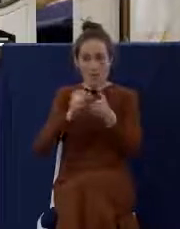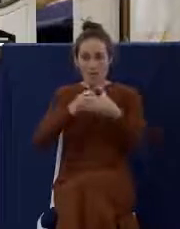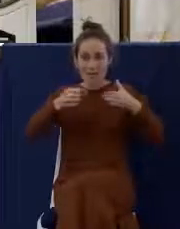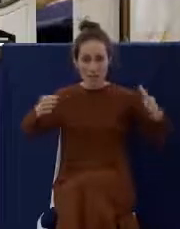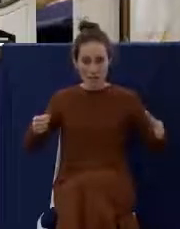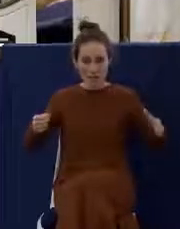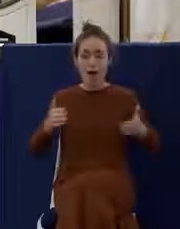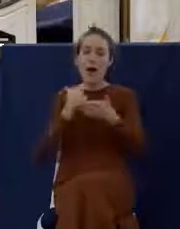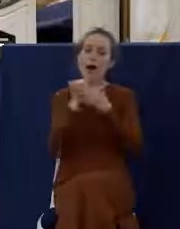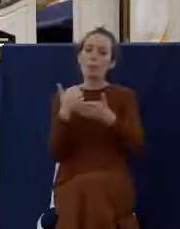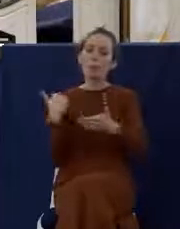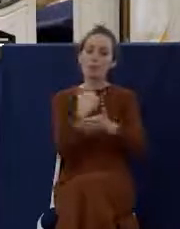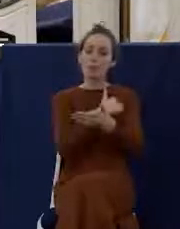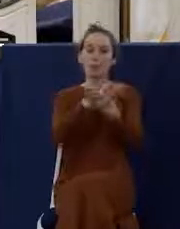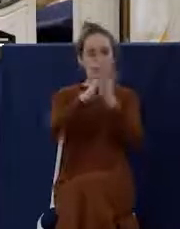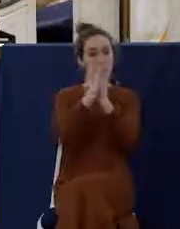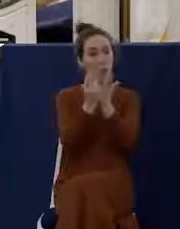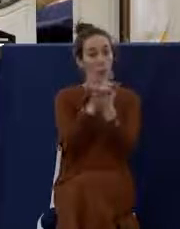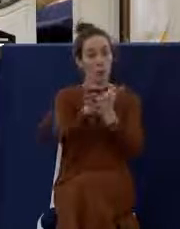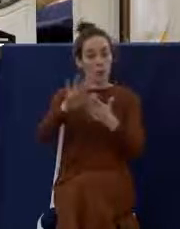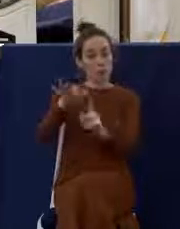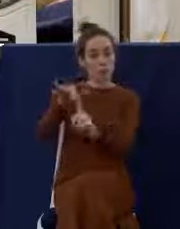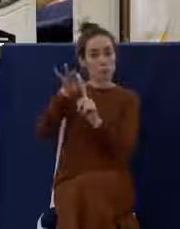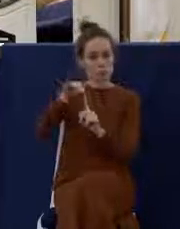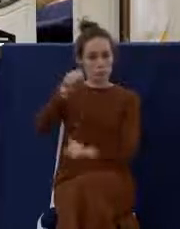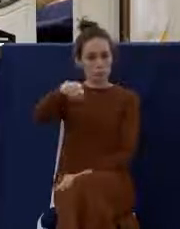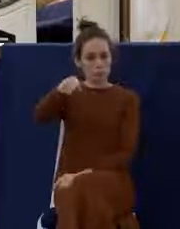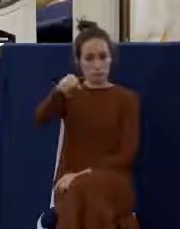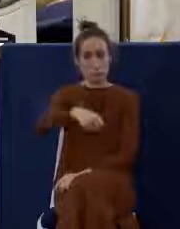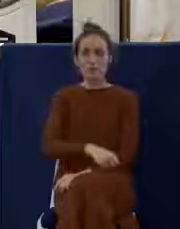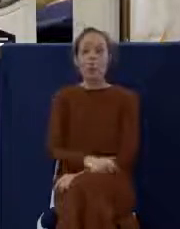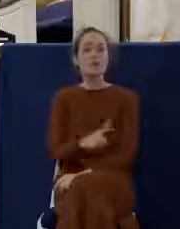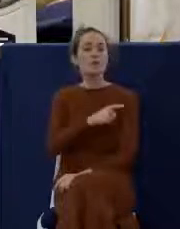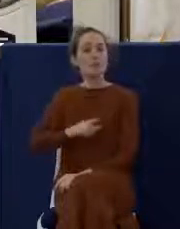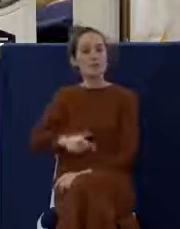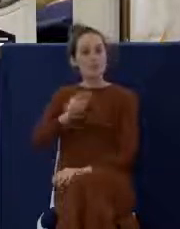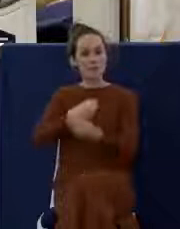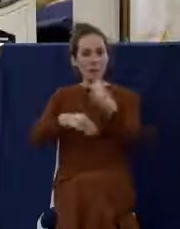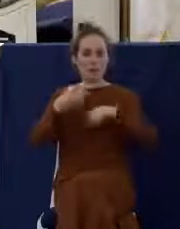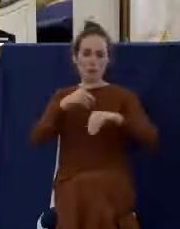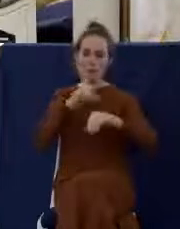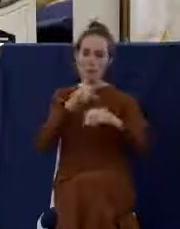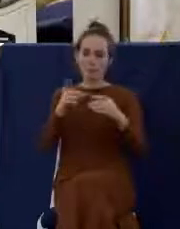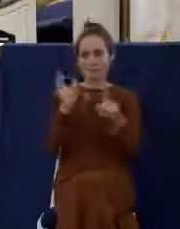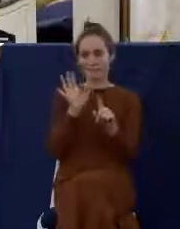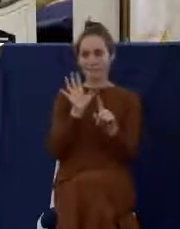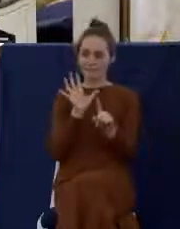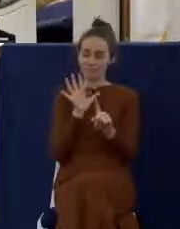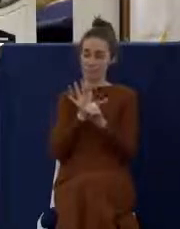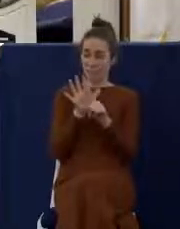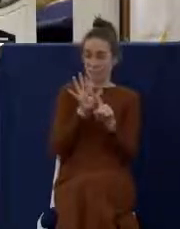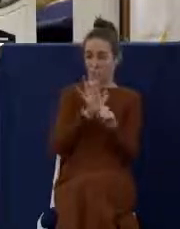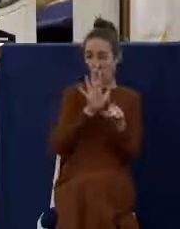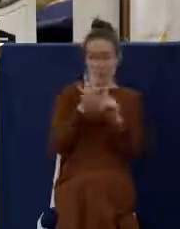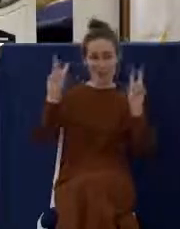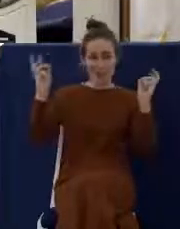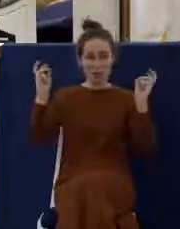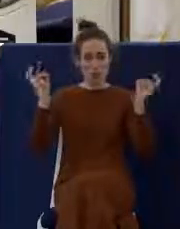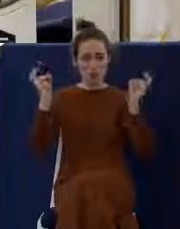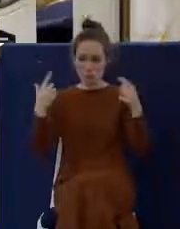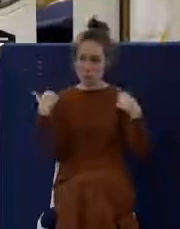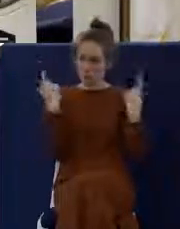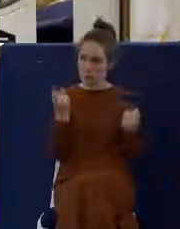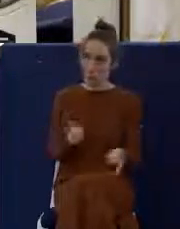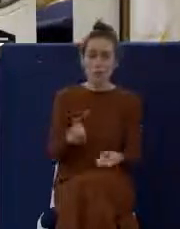of sanctification. The Lord's Supper is a monumental issue. It's been an issue in the history of the